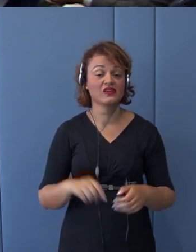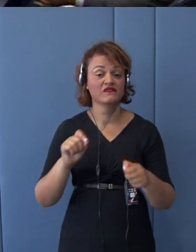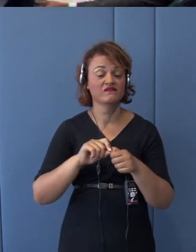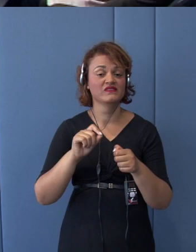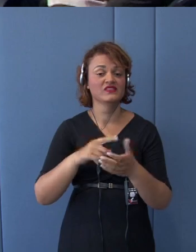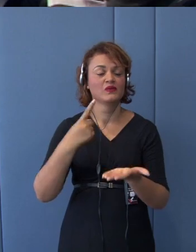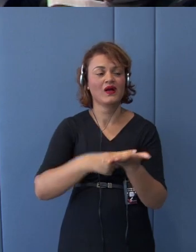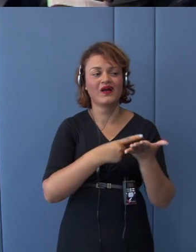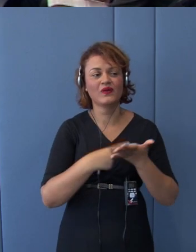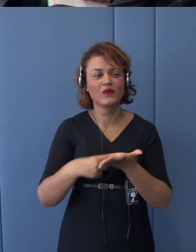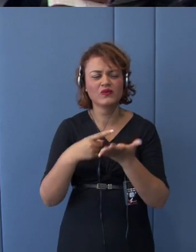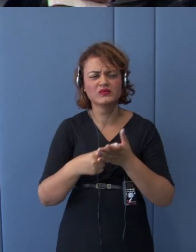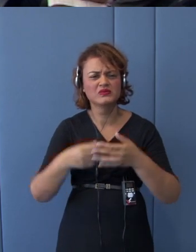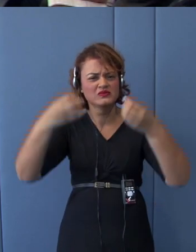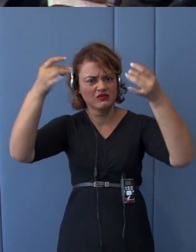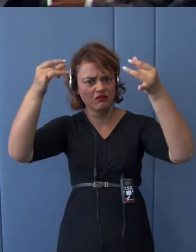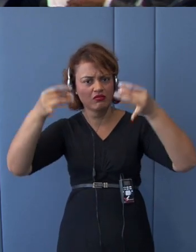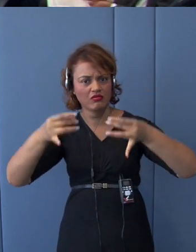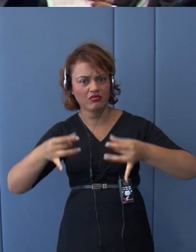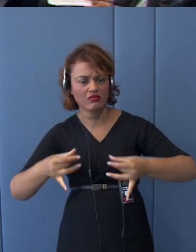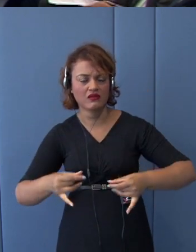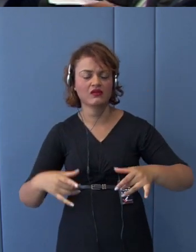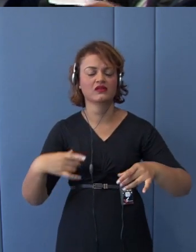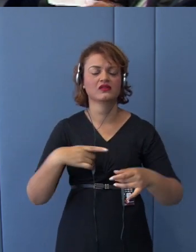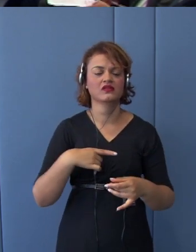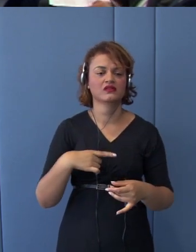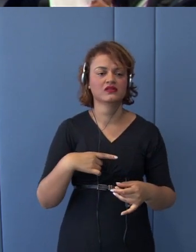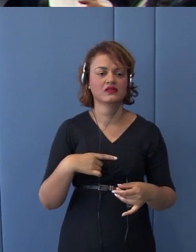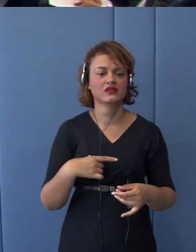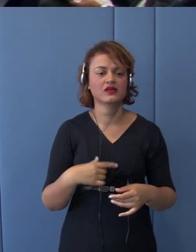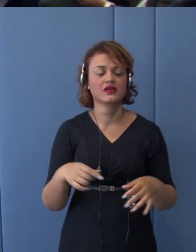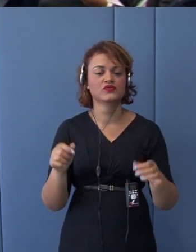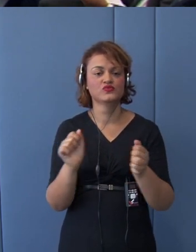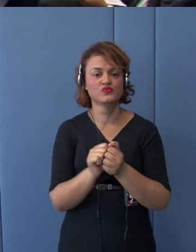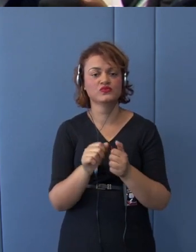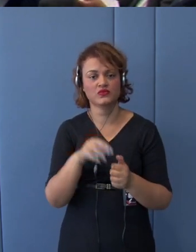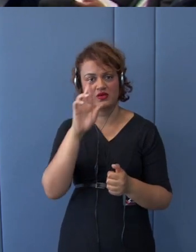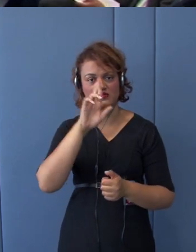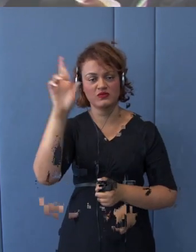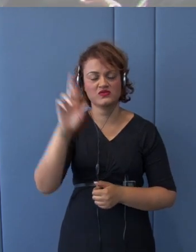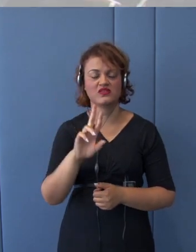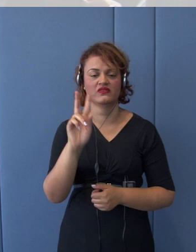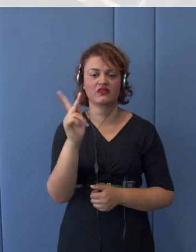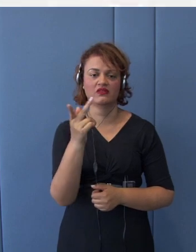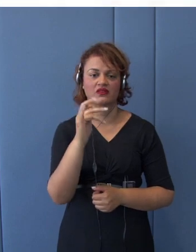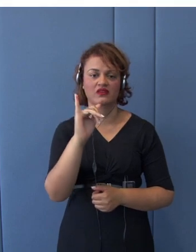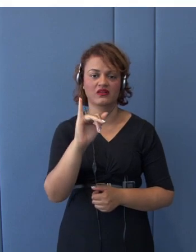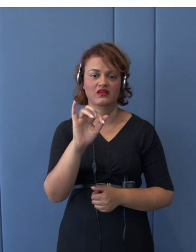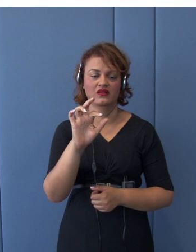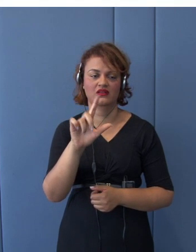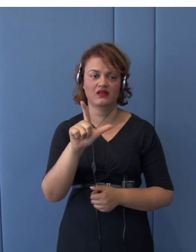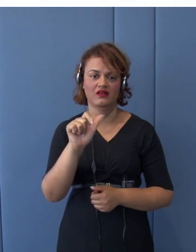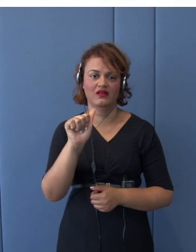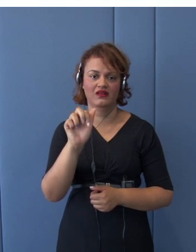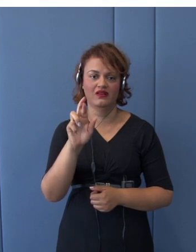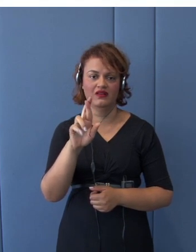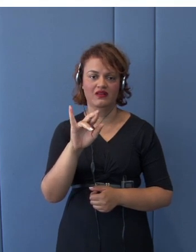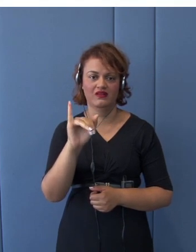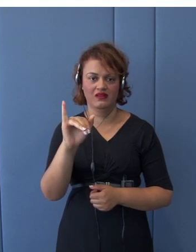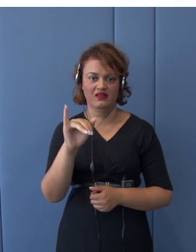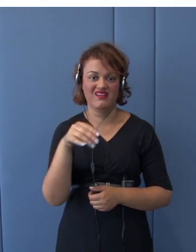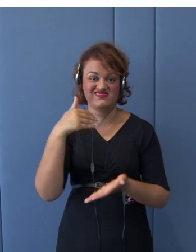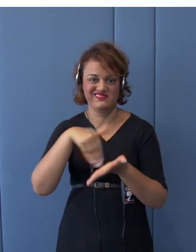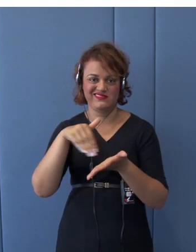Madam Hillary Clinton was the state secretary of United States, she described TPP